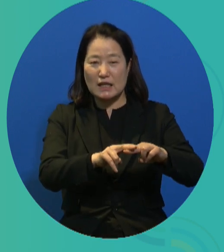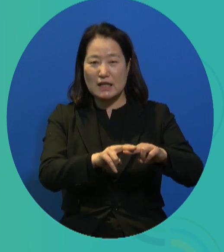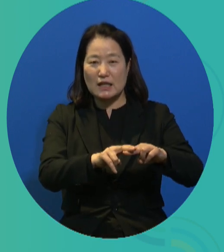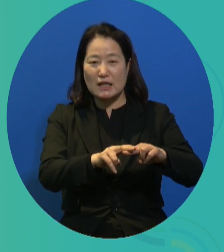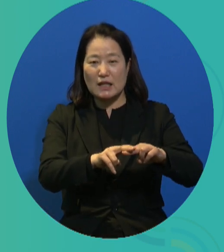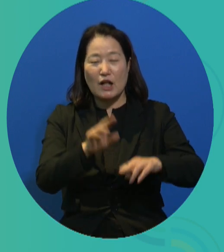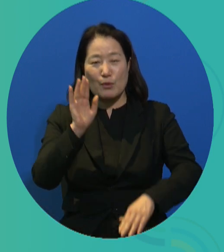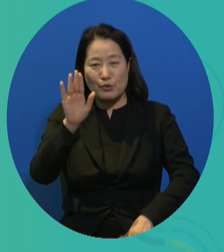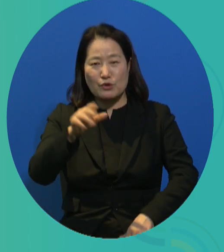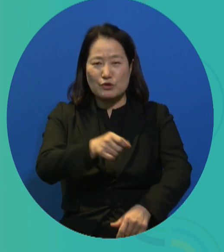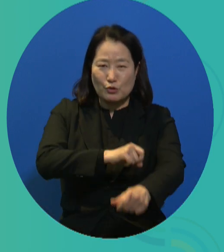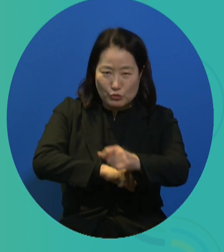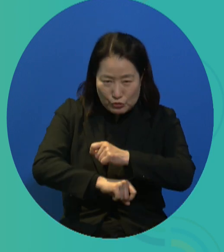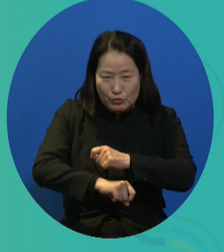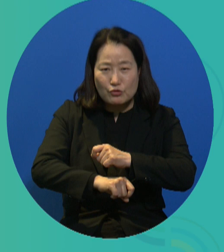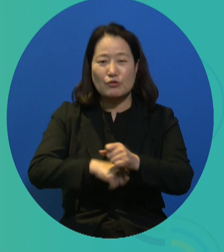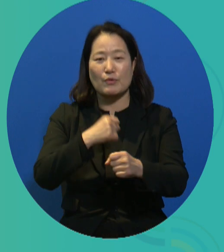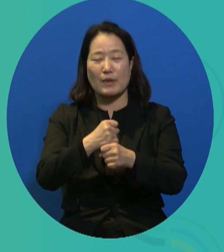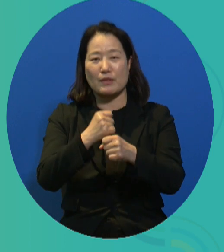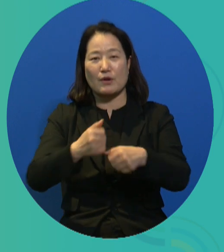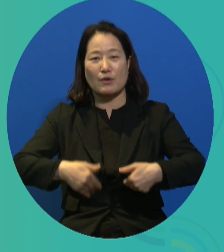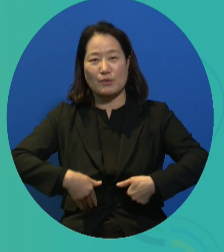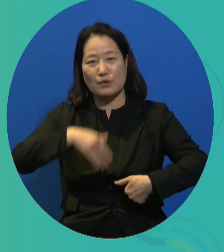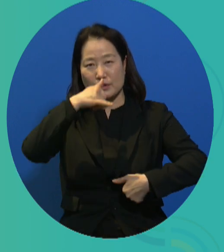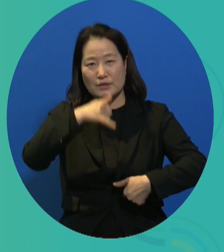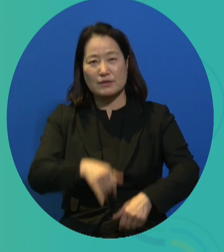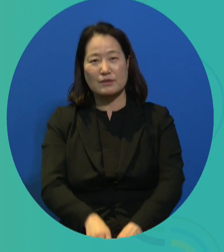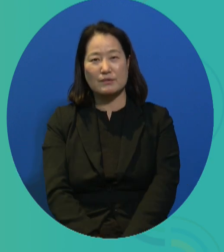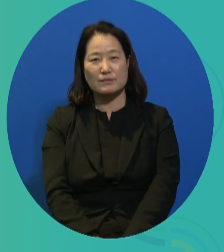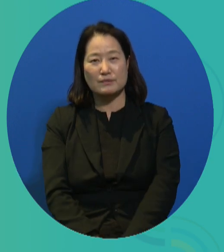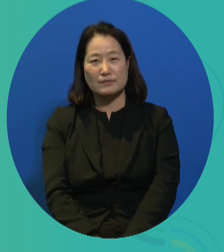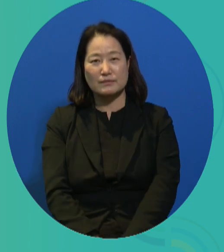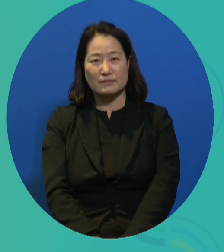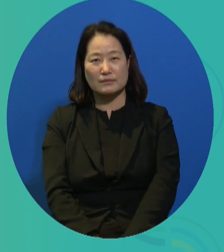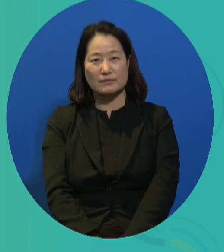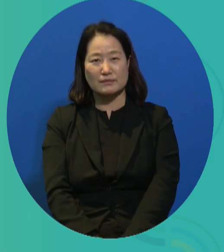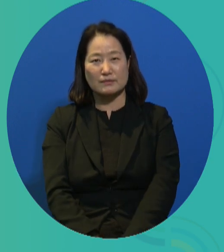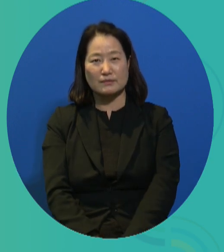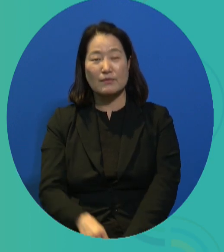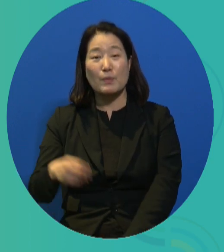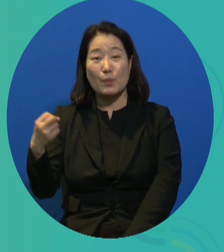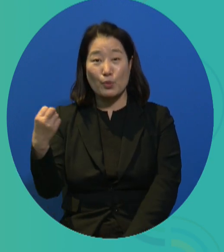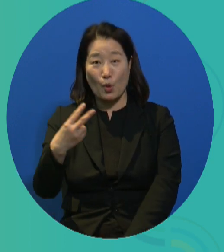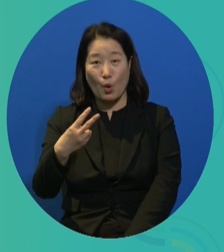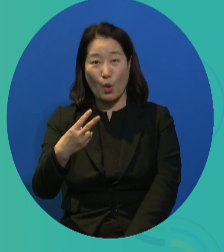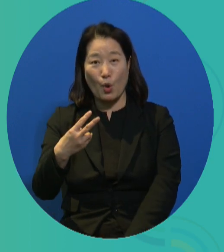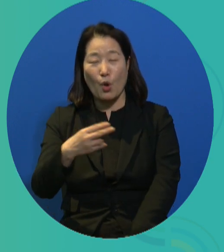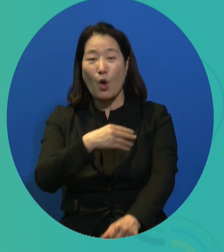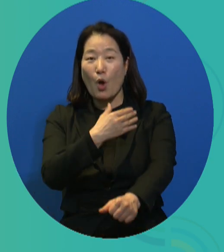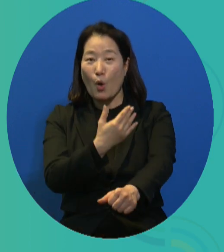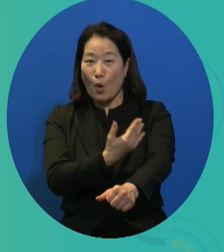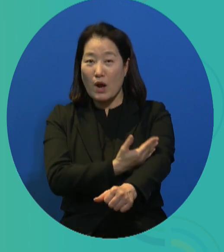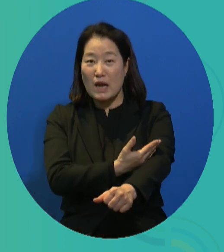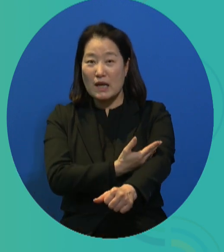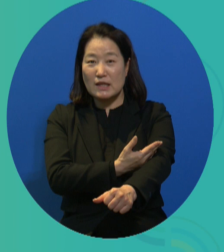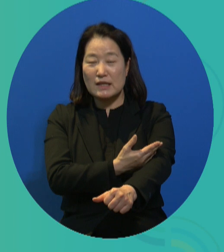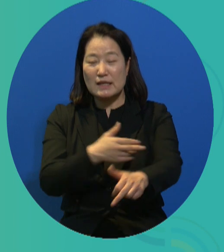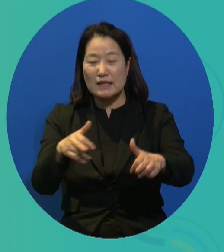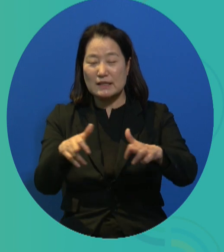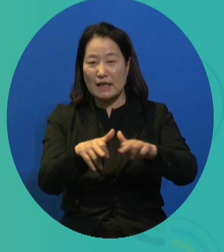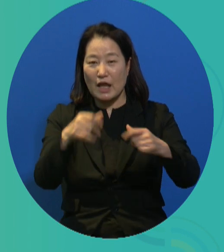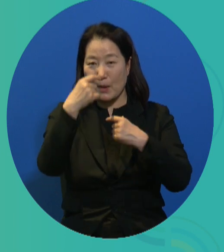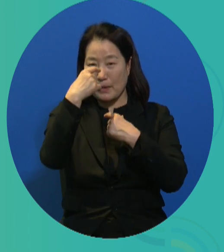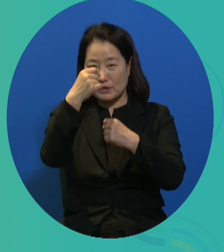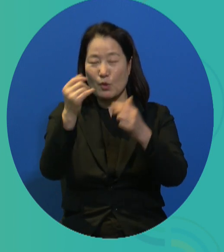I believe that we need to actively adopt and expand more domains of work where severely disabled persons can work